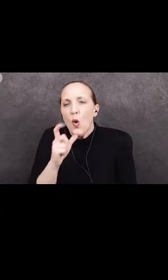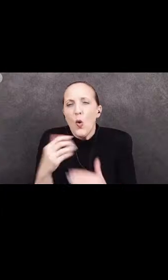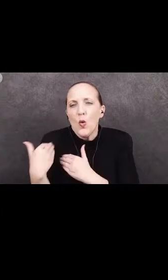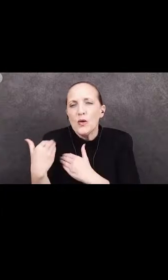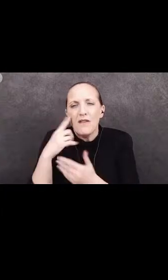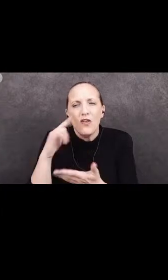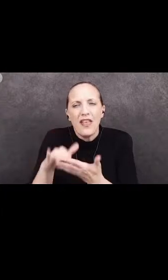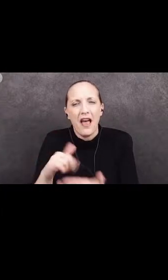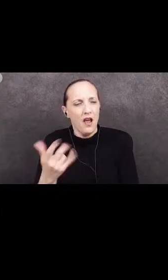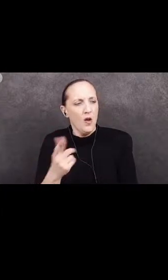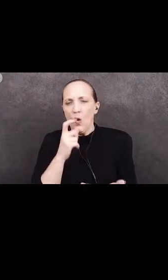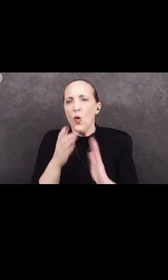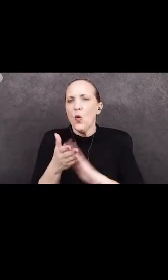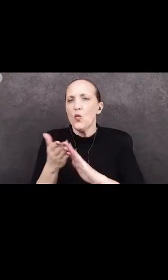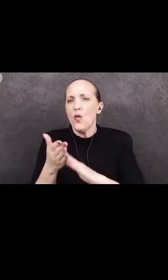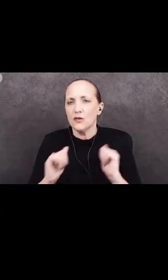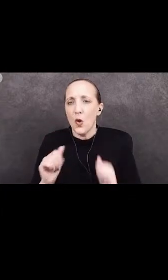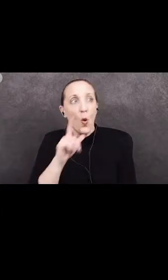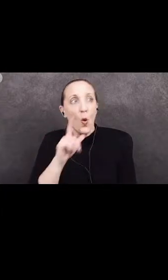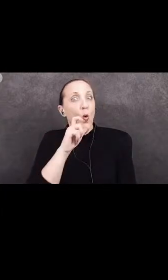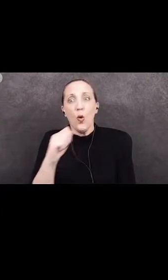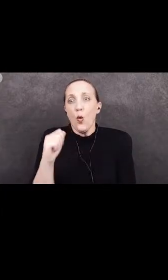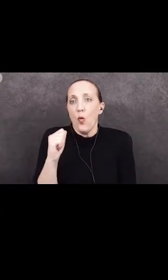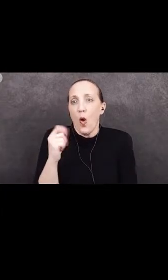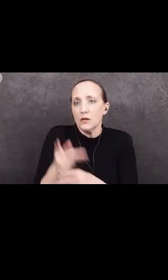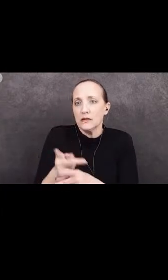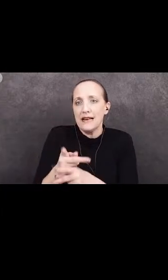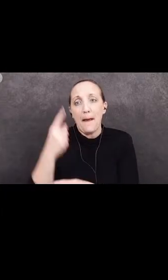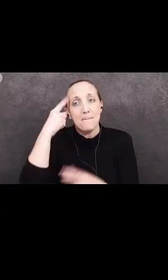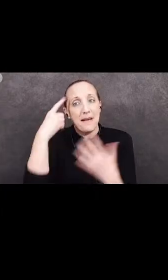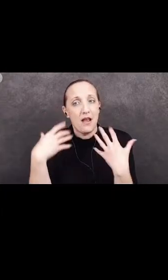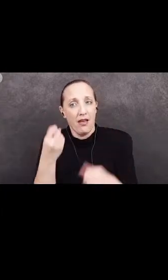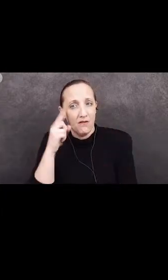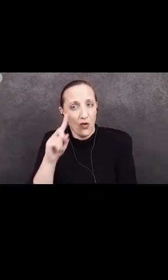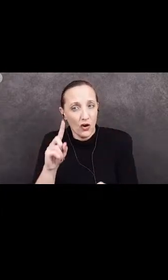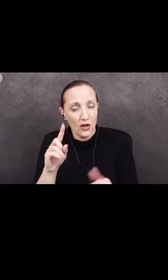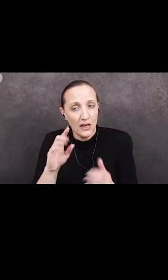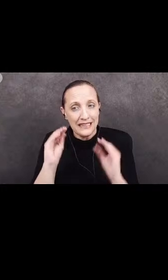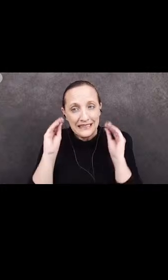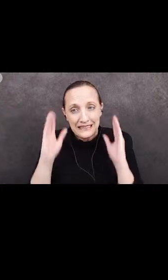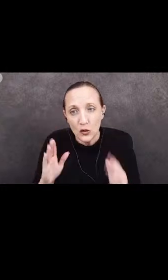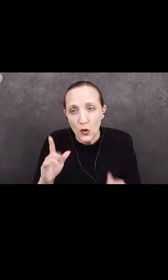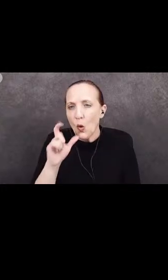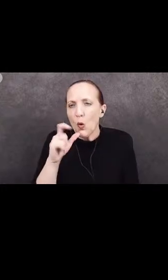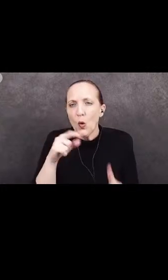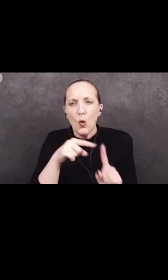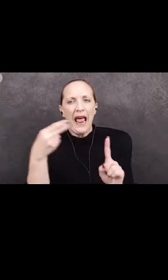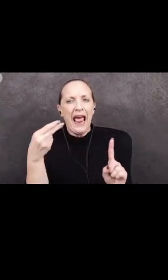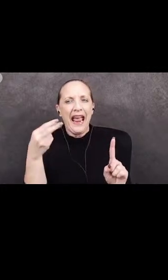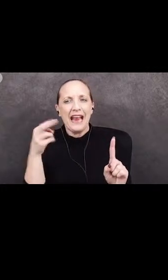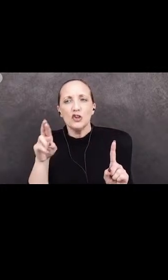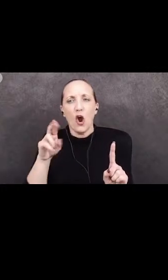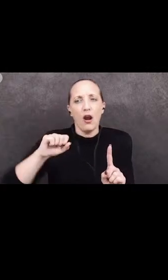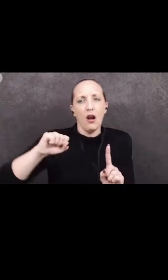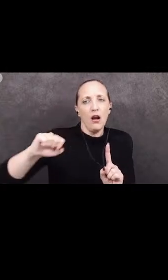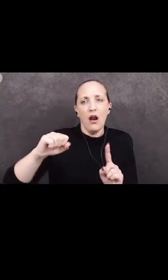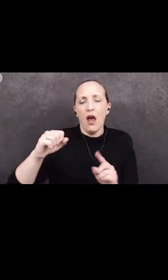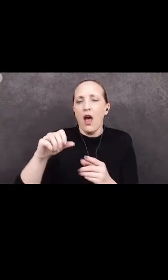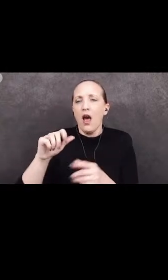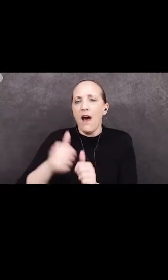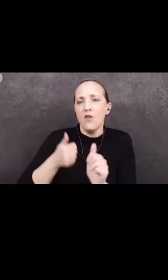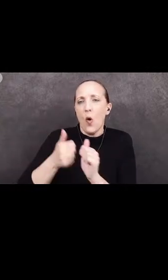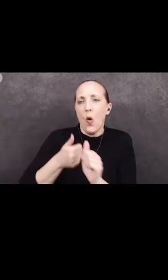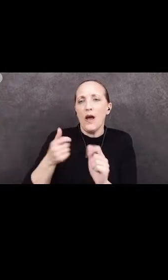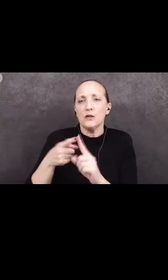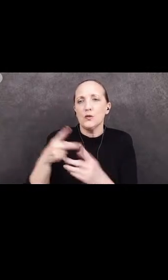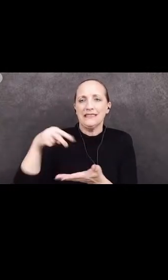is running this show? Who is not taking care of the mental wellness of teachers? Who in HR is avoiding standing up to the oppressors on our campus?